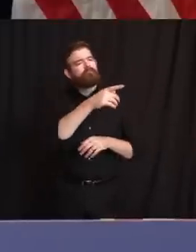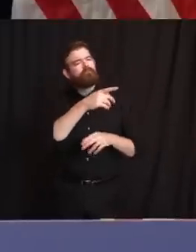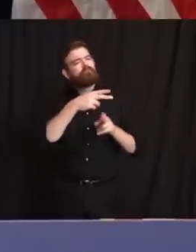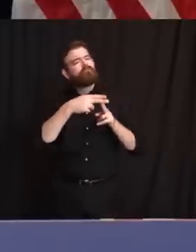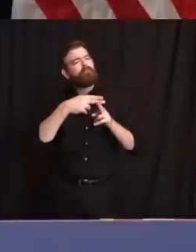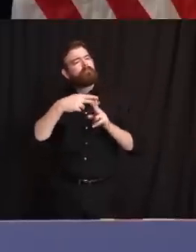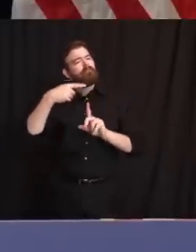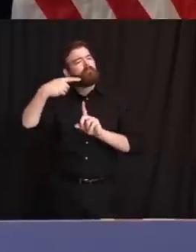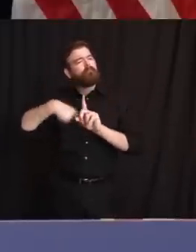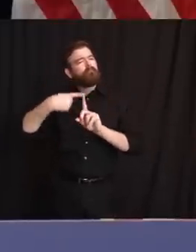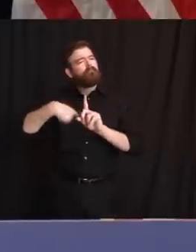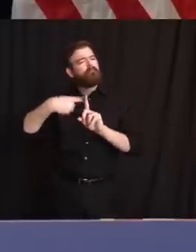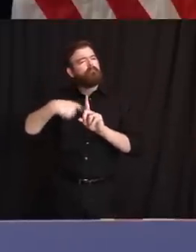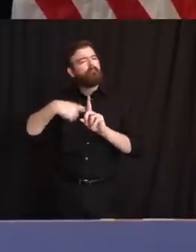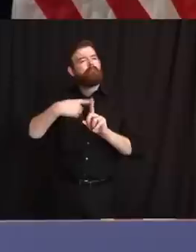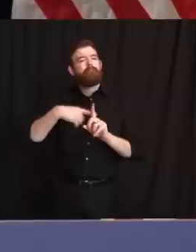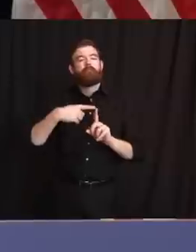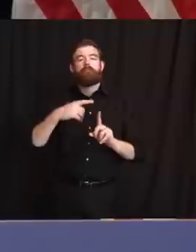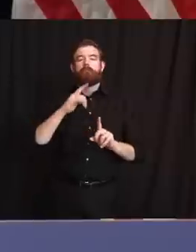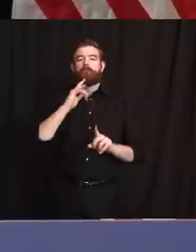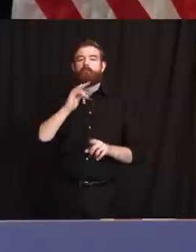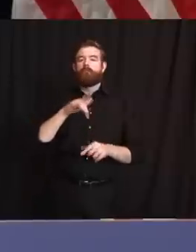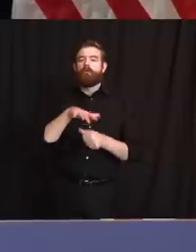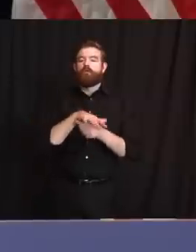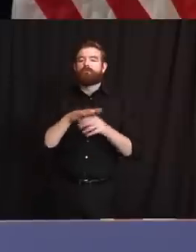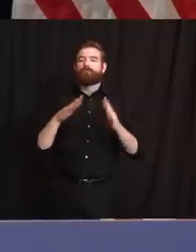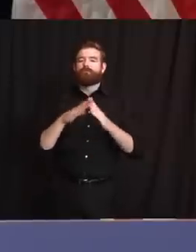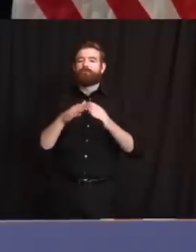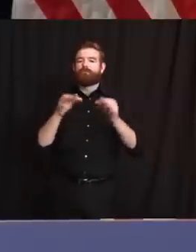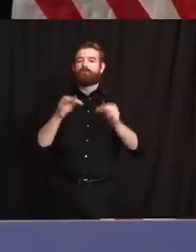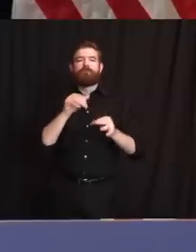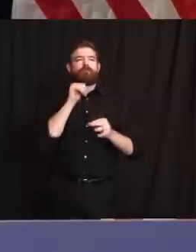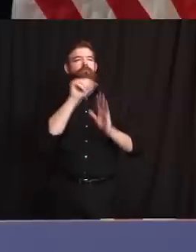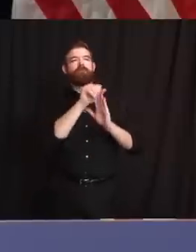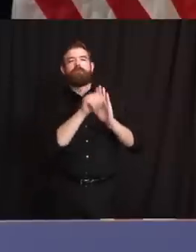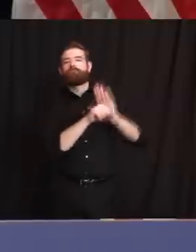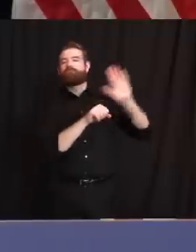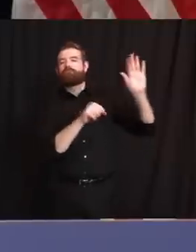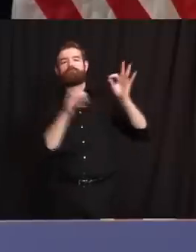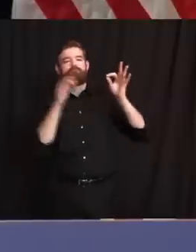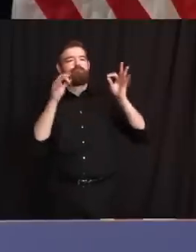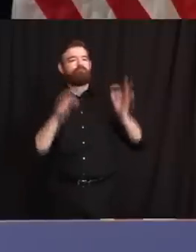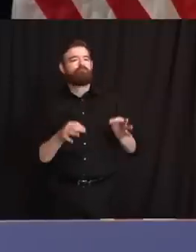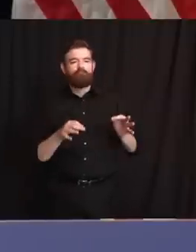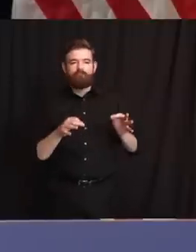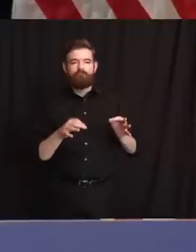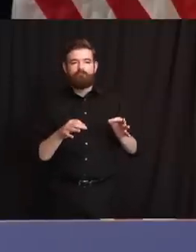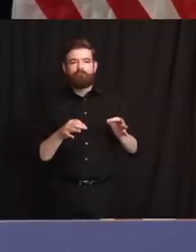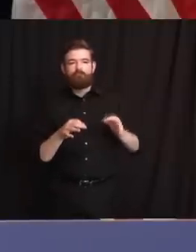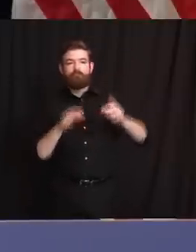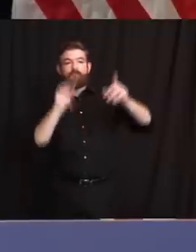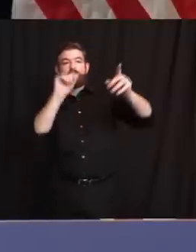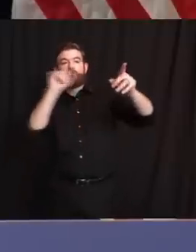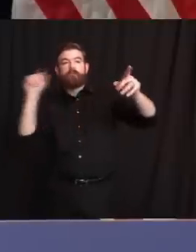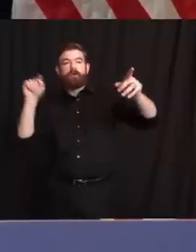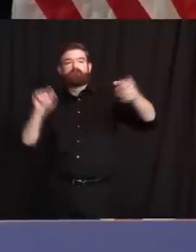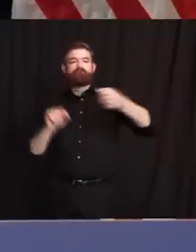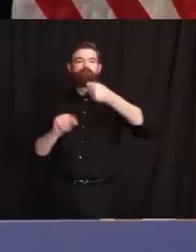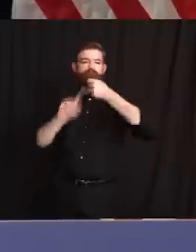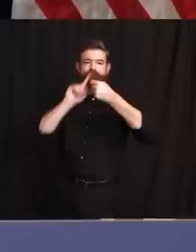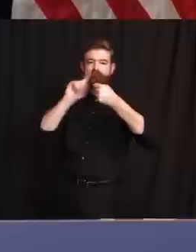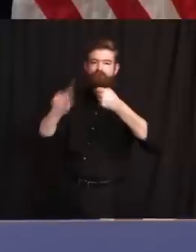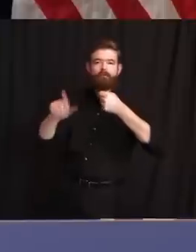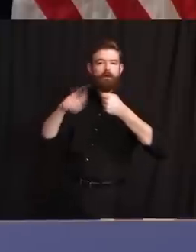It's currently a local decision under prior order, but it's under, it's on the list of things that are under consideration.